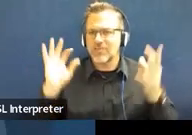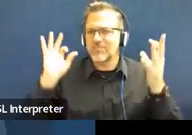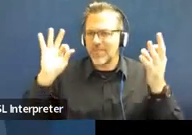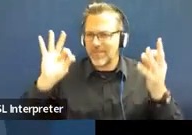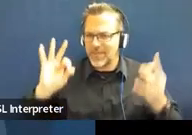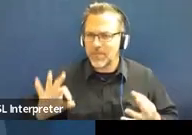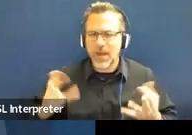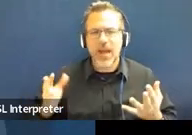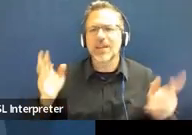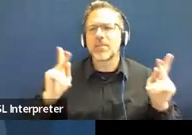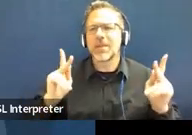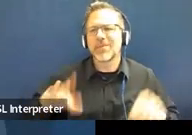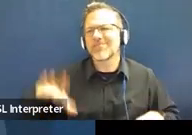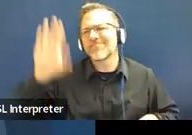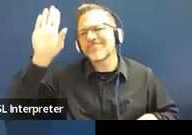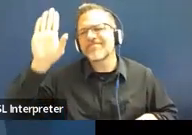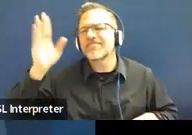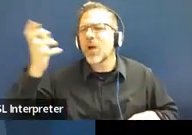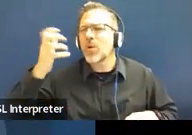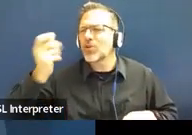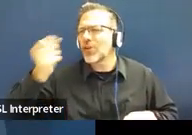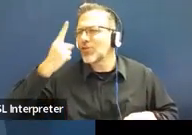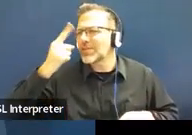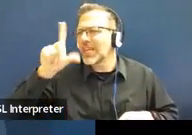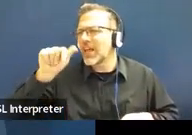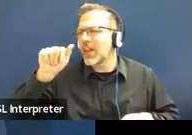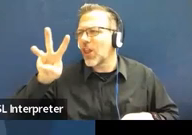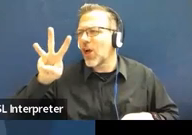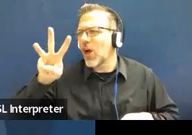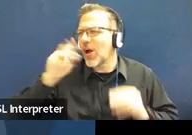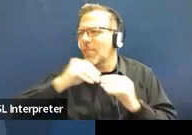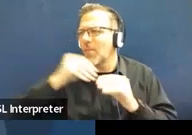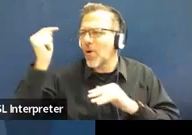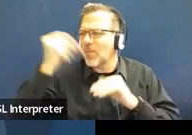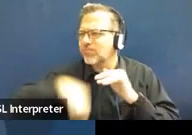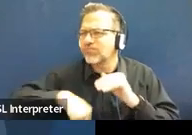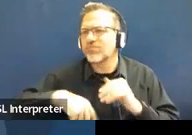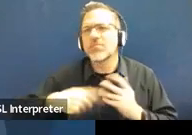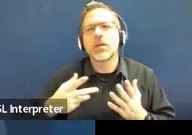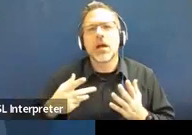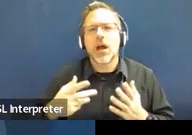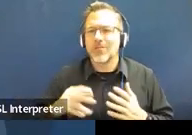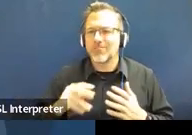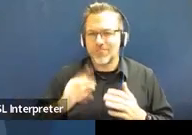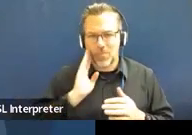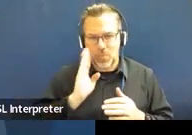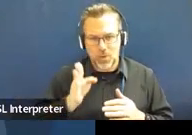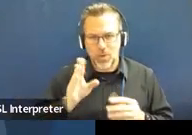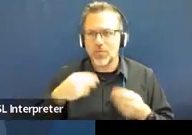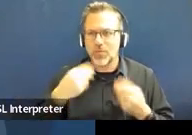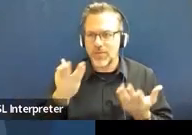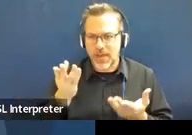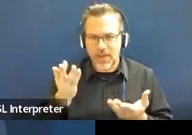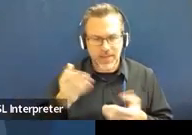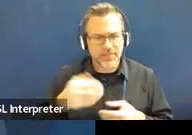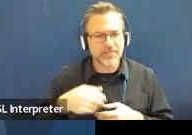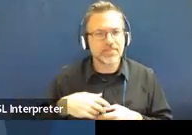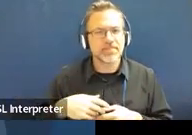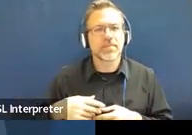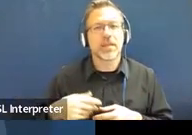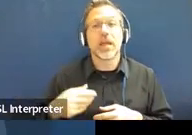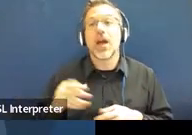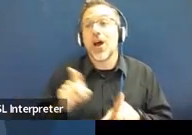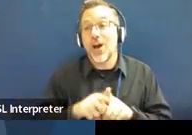like to be able to just understand the law a little bit. So this is going to be, we'll talk a little bit more about that. And we, I am